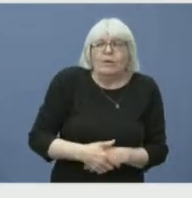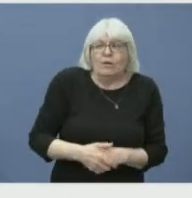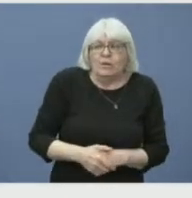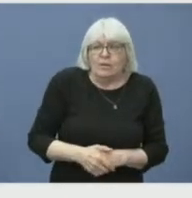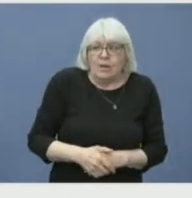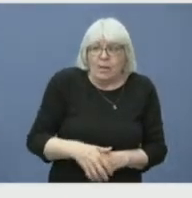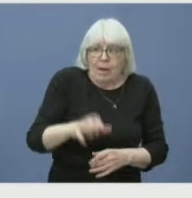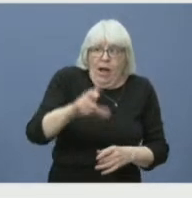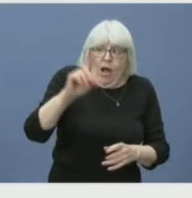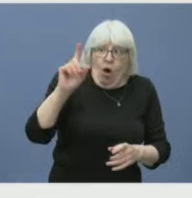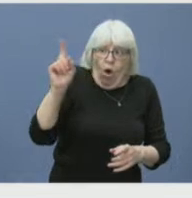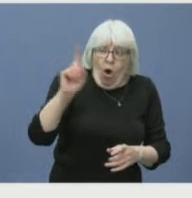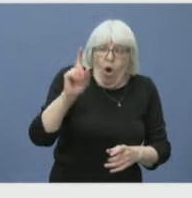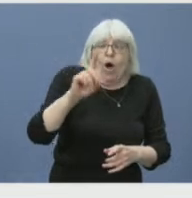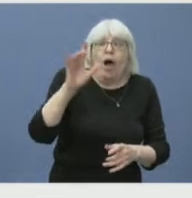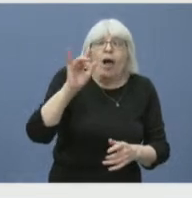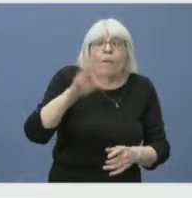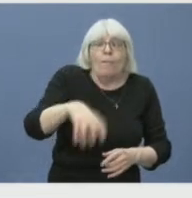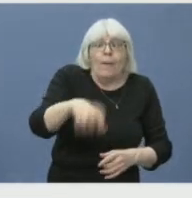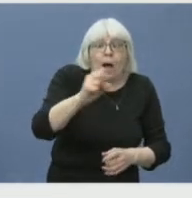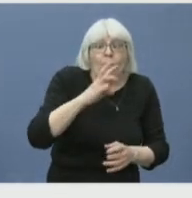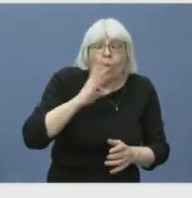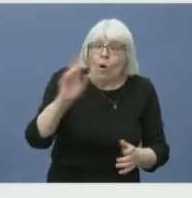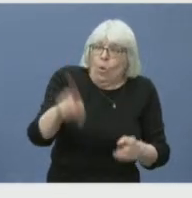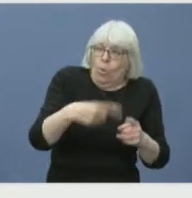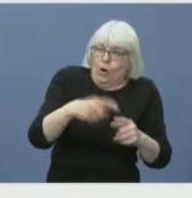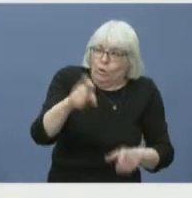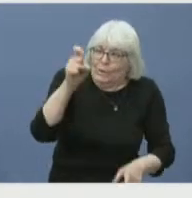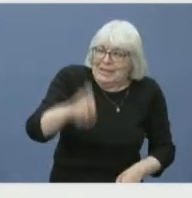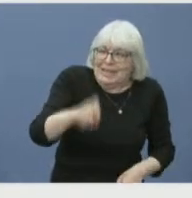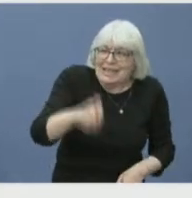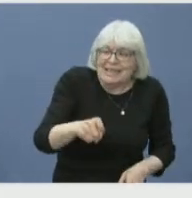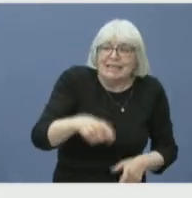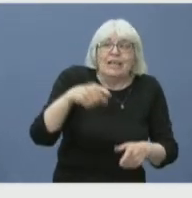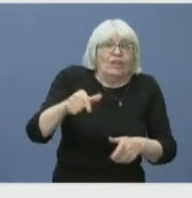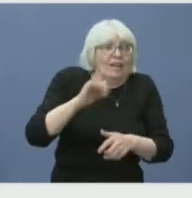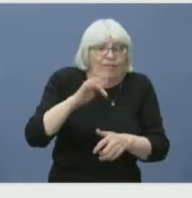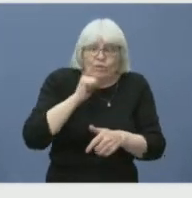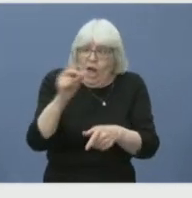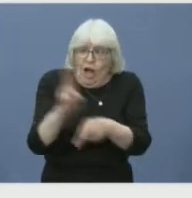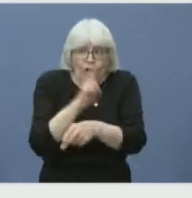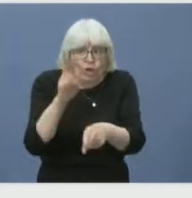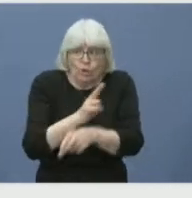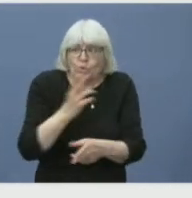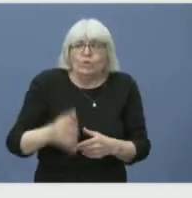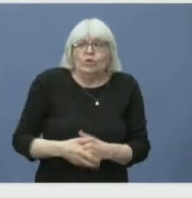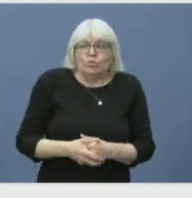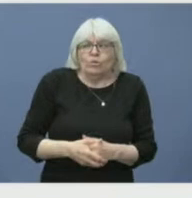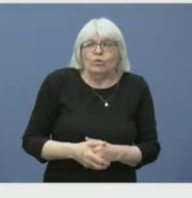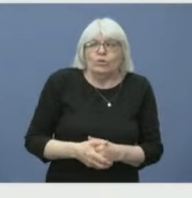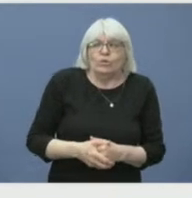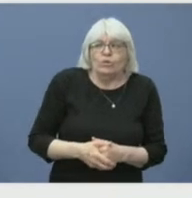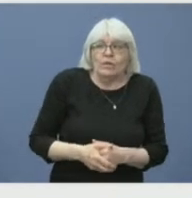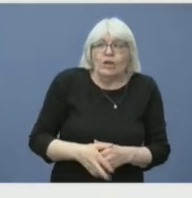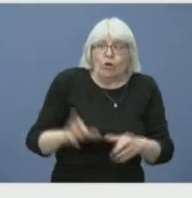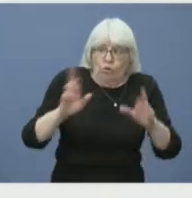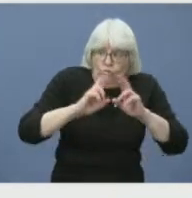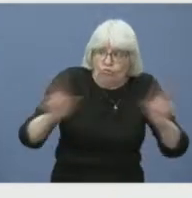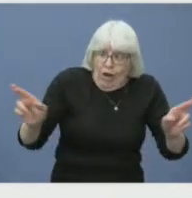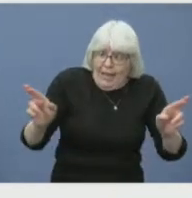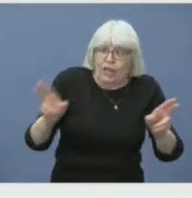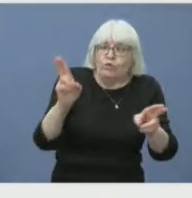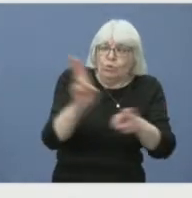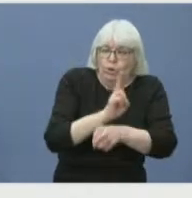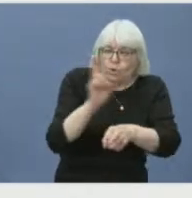kit if you need it and are ready to use it now. Again, I want to thank each and every one of you for your patience, your cooperation,